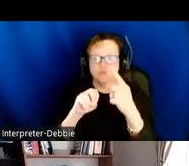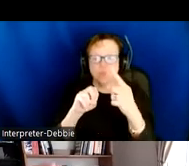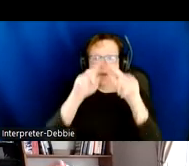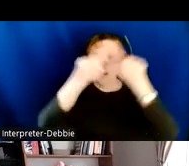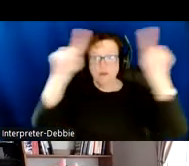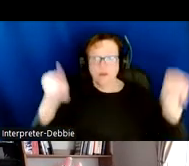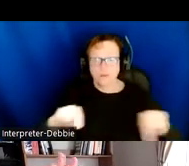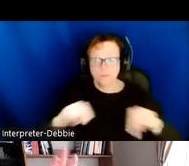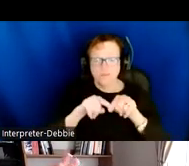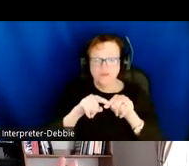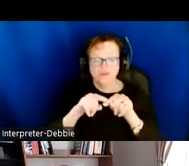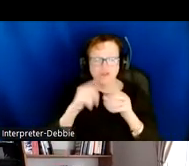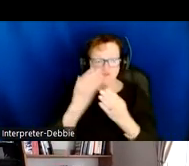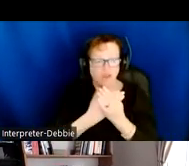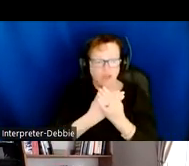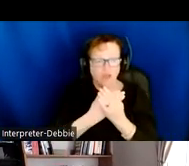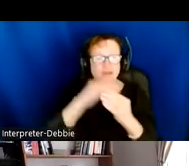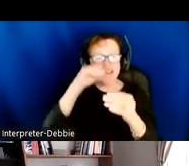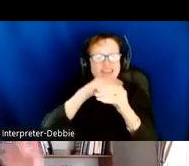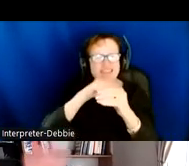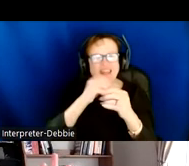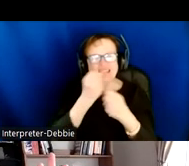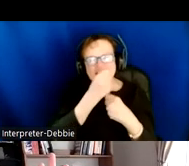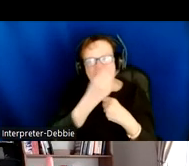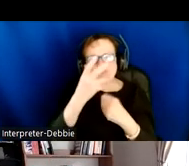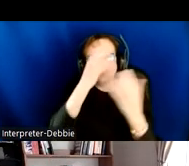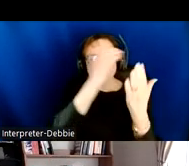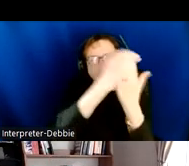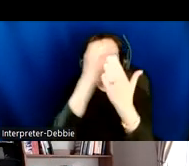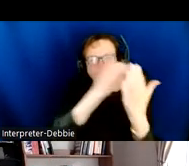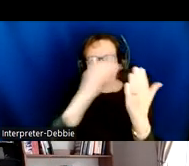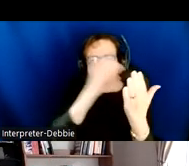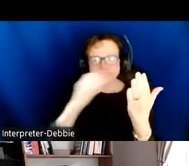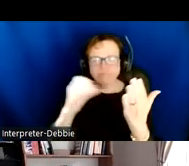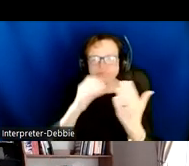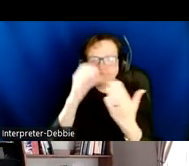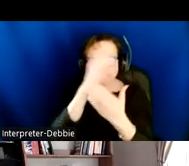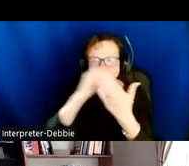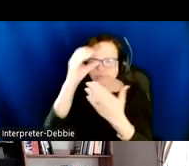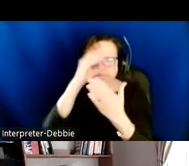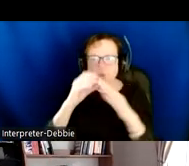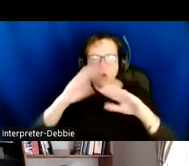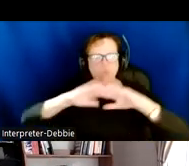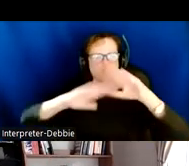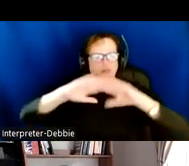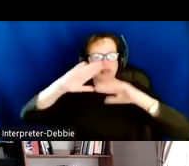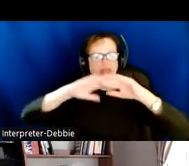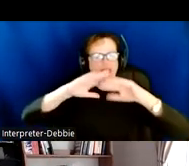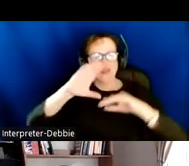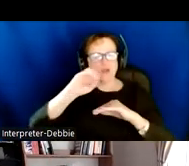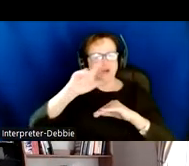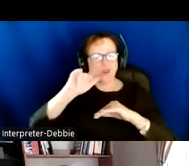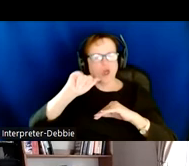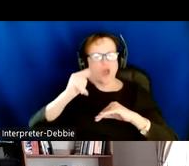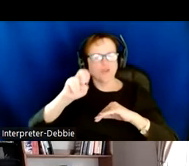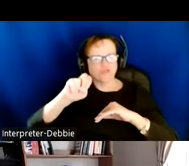that contains multiple photographs laid out within it. When that goes up to the image server, it doesn't know what to